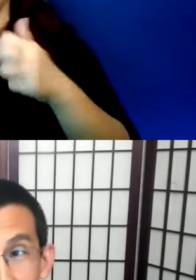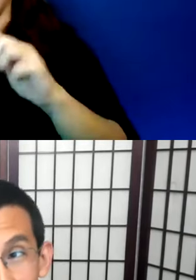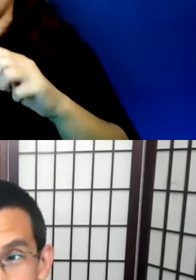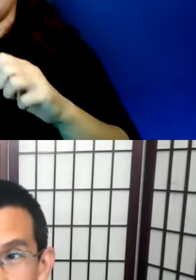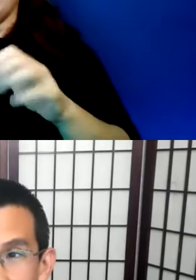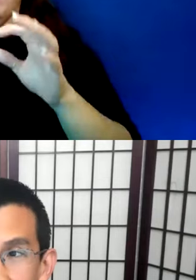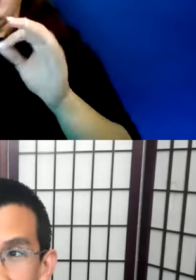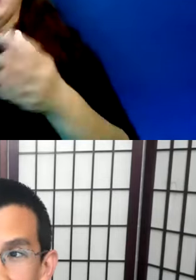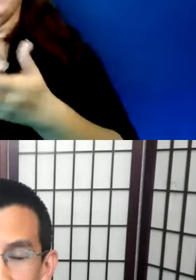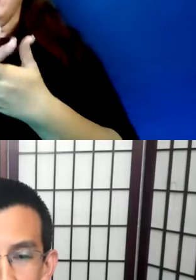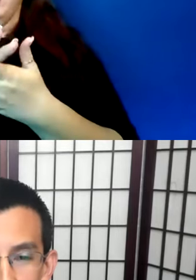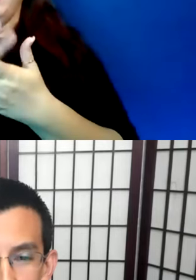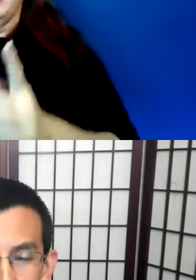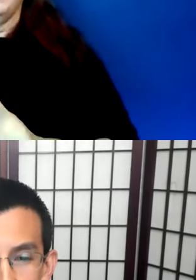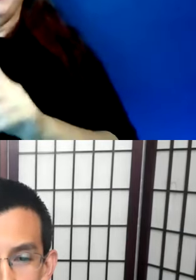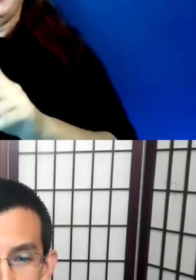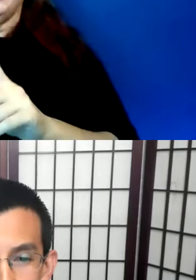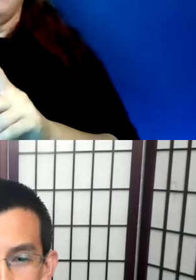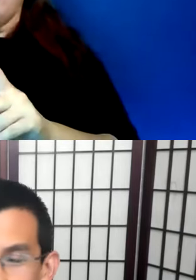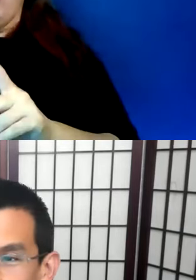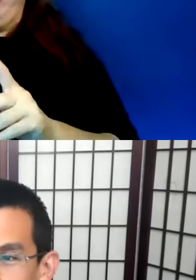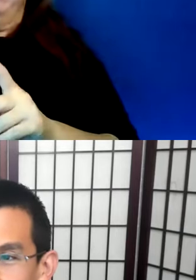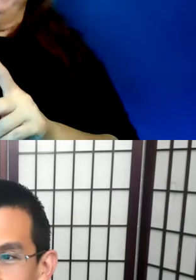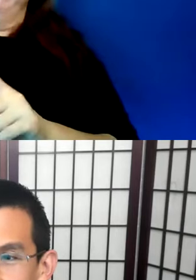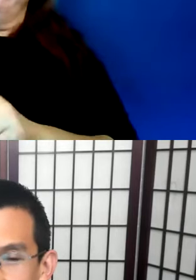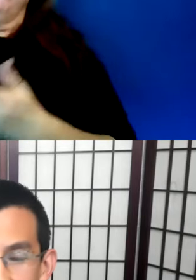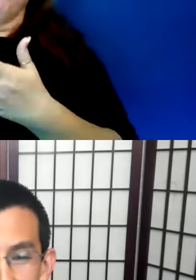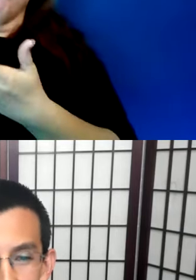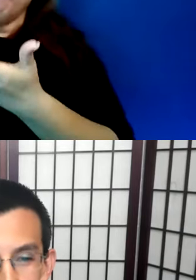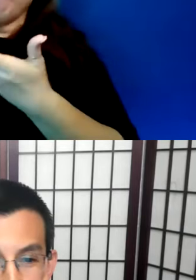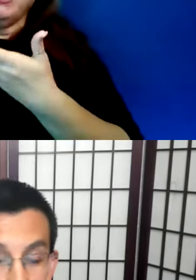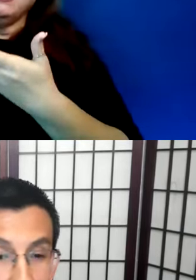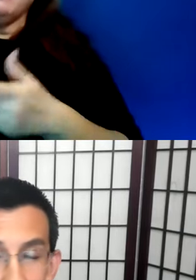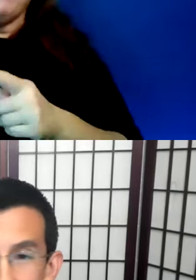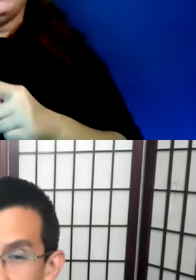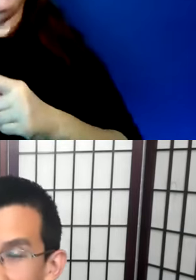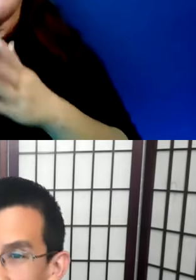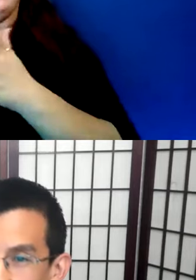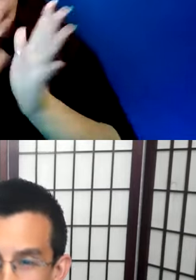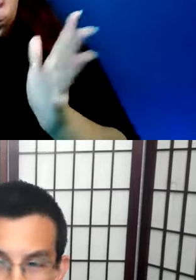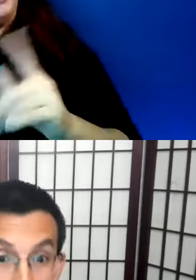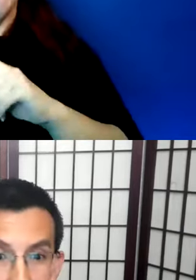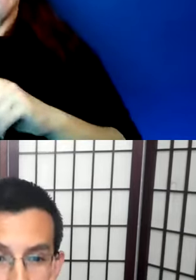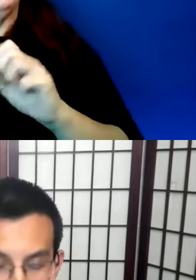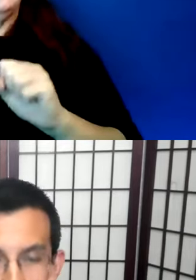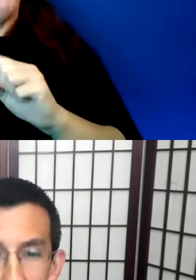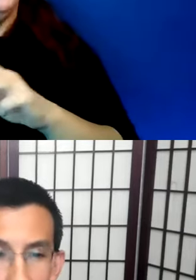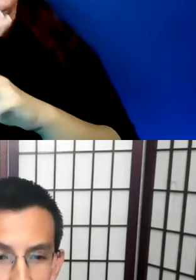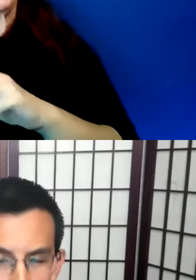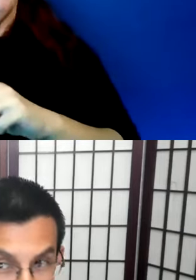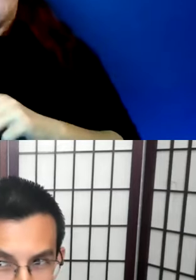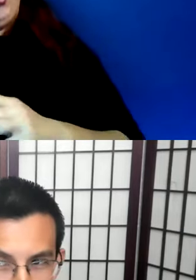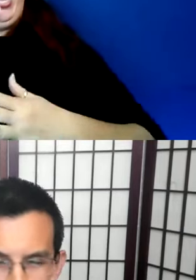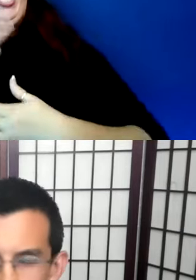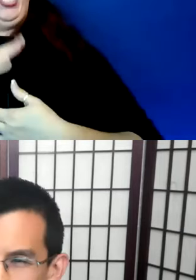documentation, especially in the world of grants, where there's an incentive for people to say, well, such and such can be used for our